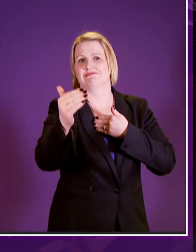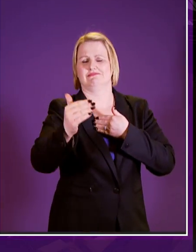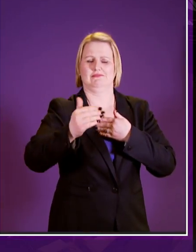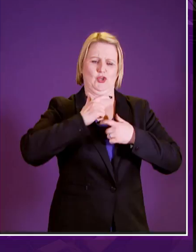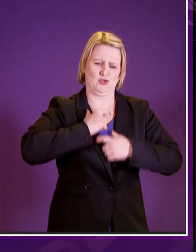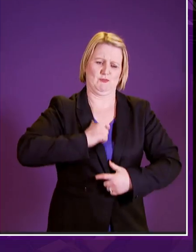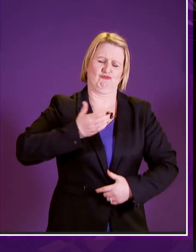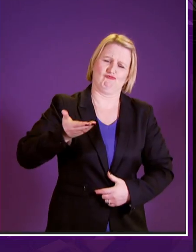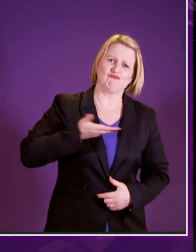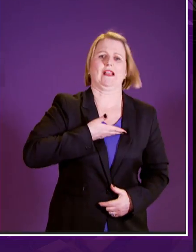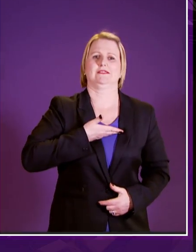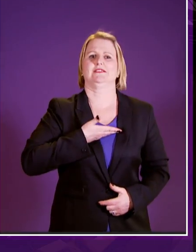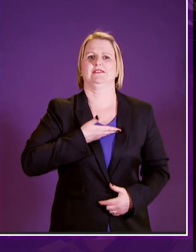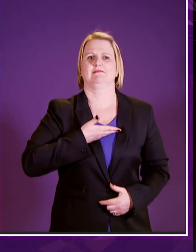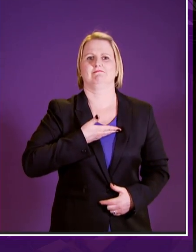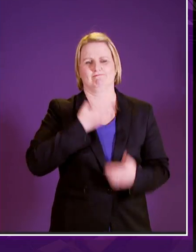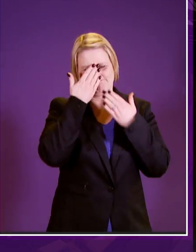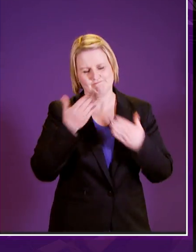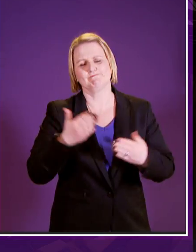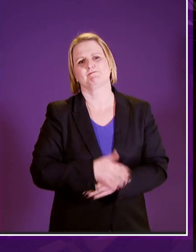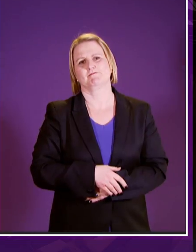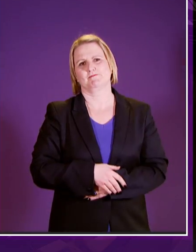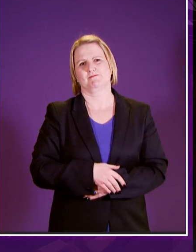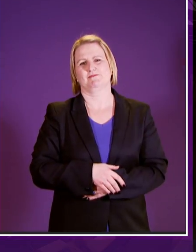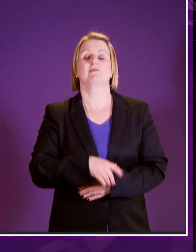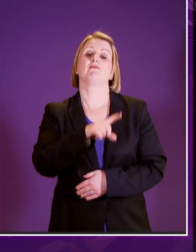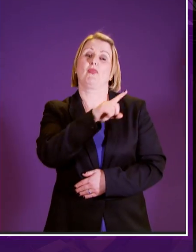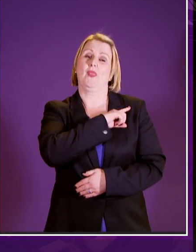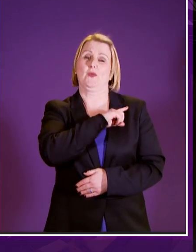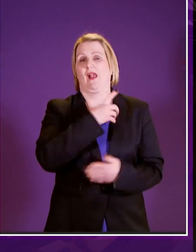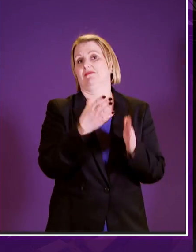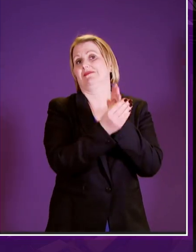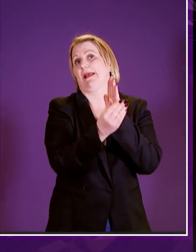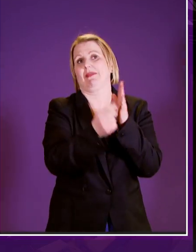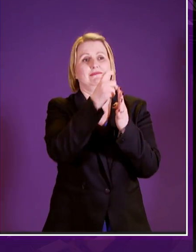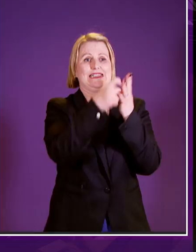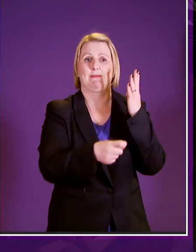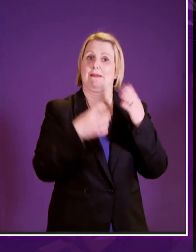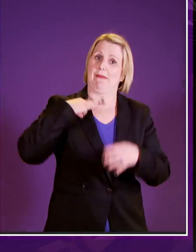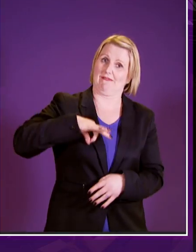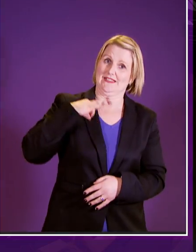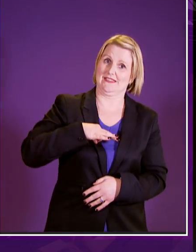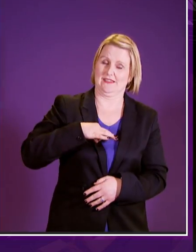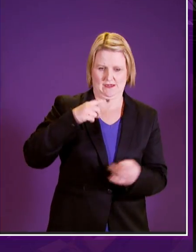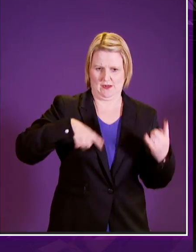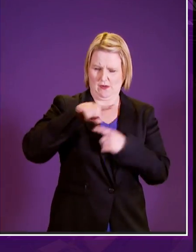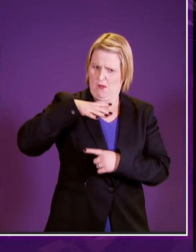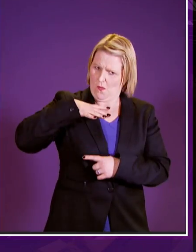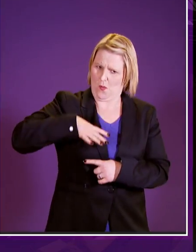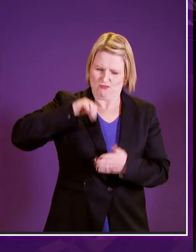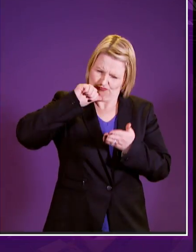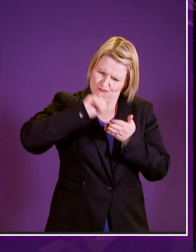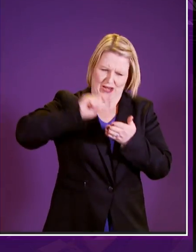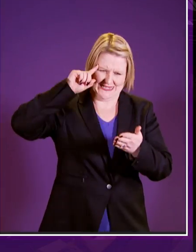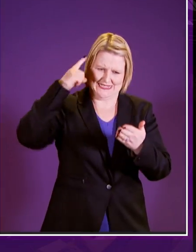approach that is why when it comes to disability benefits for example we are committed to making the right decisions